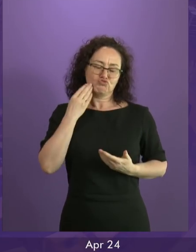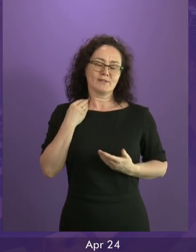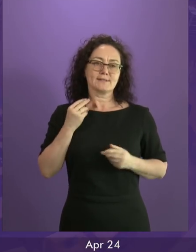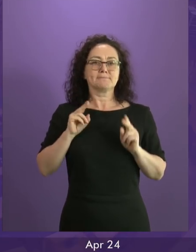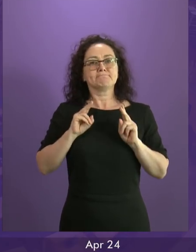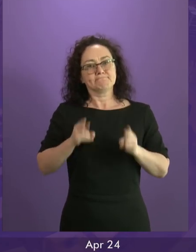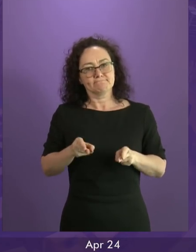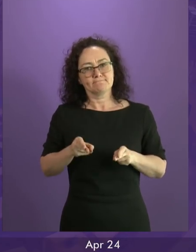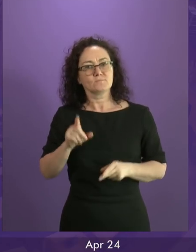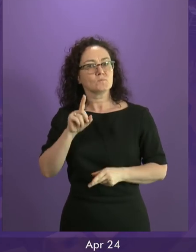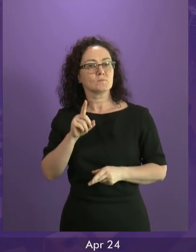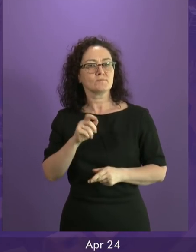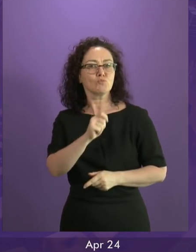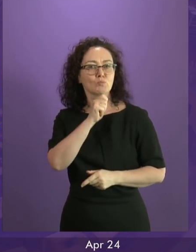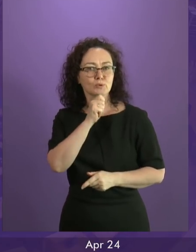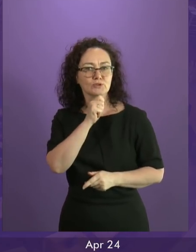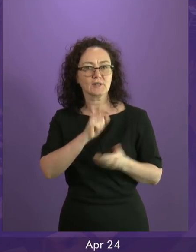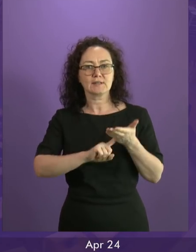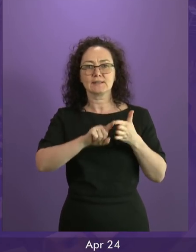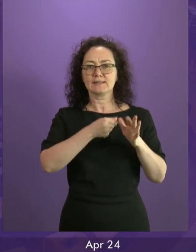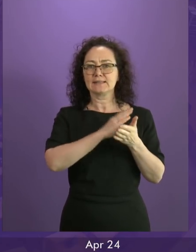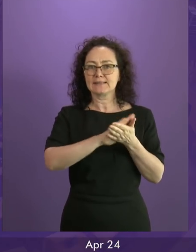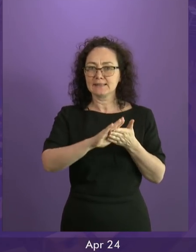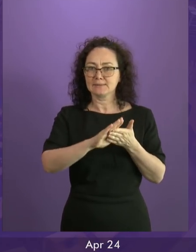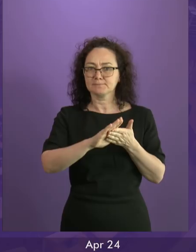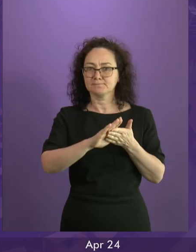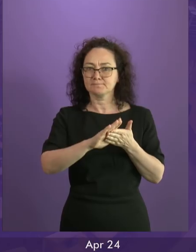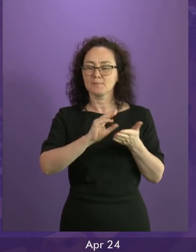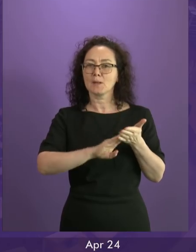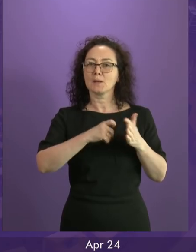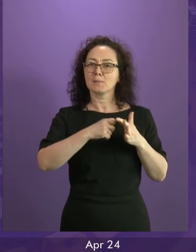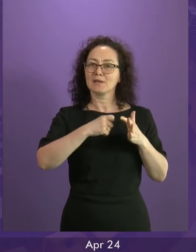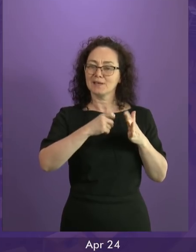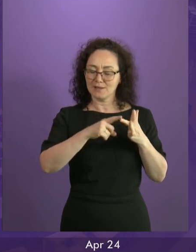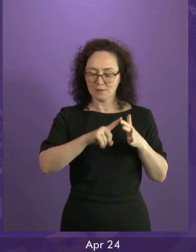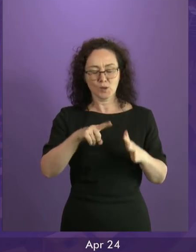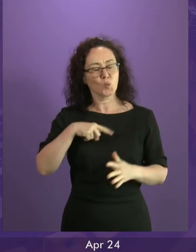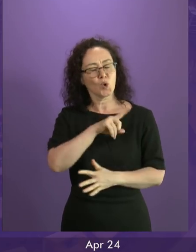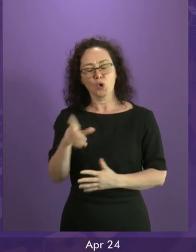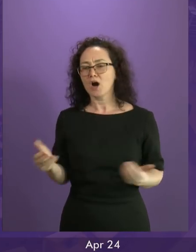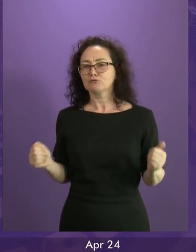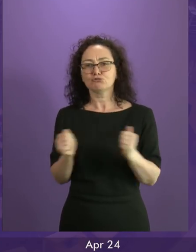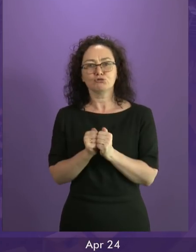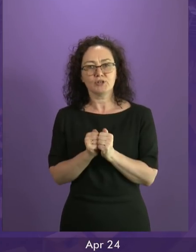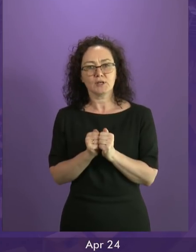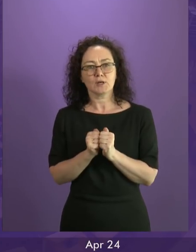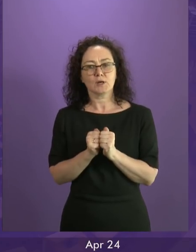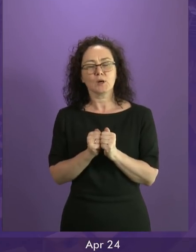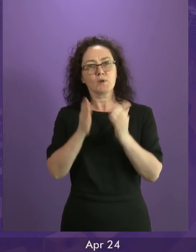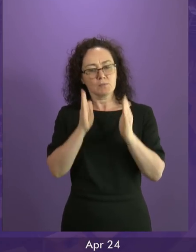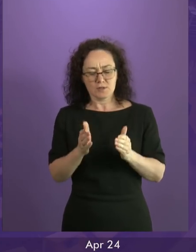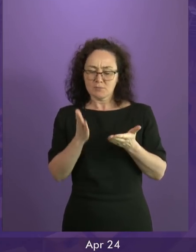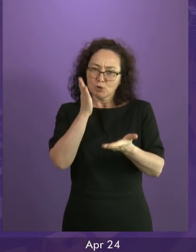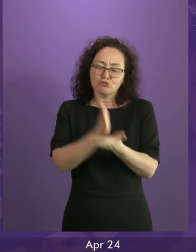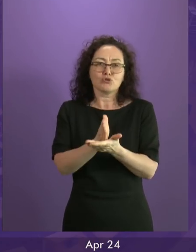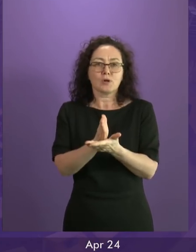is a waste of a talented young life. We all stand united to condemn the cowards who took her life and to assure that peace in Northern